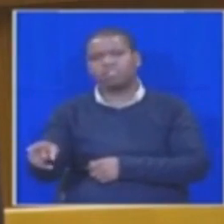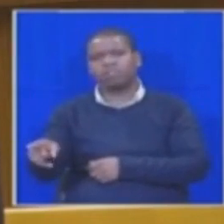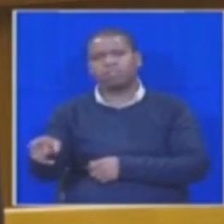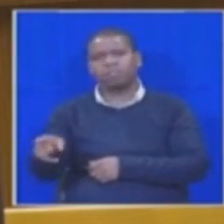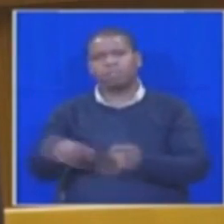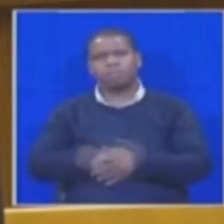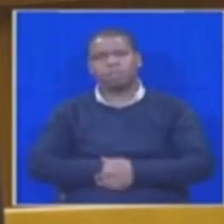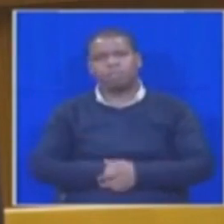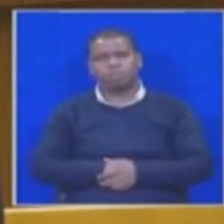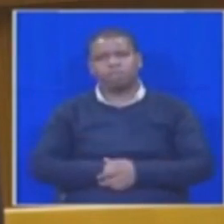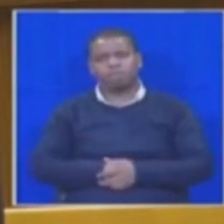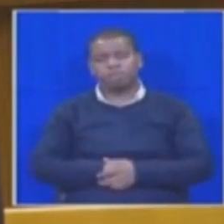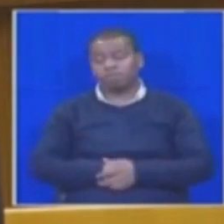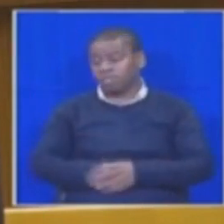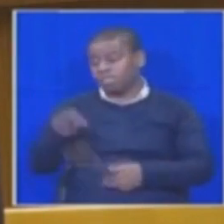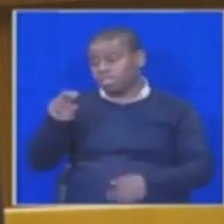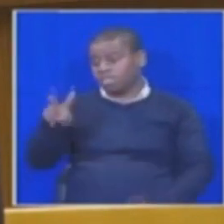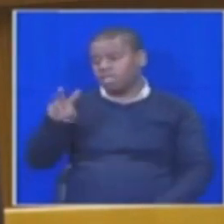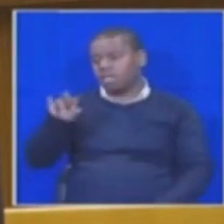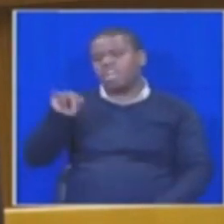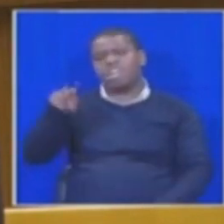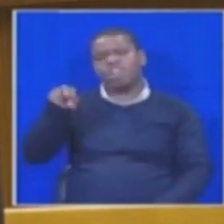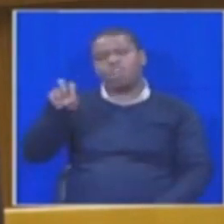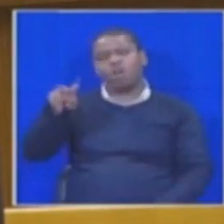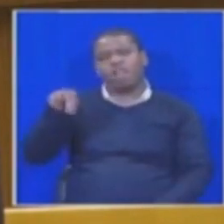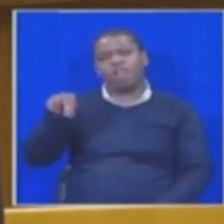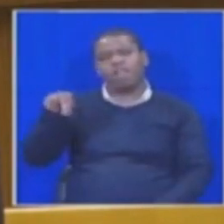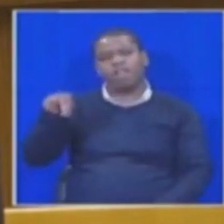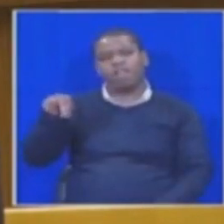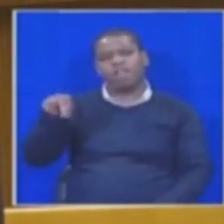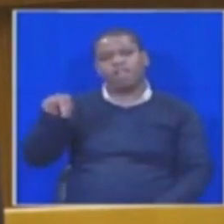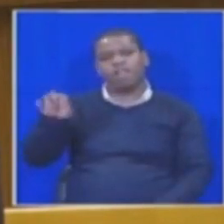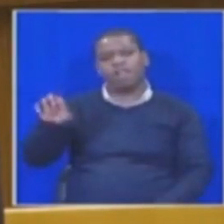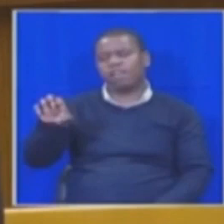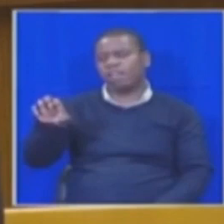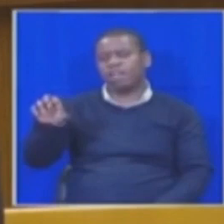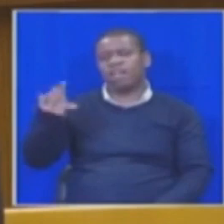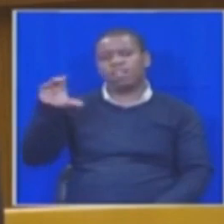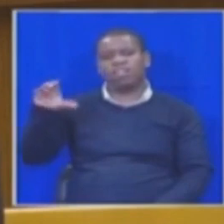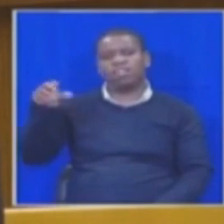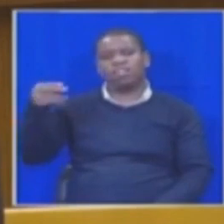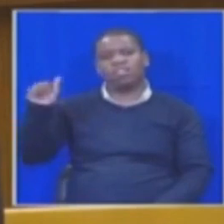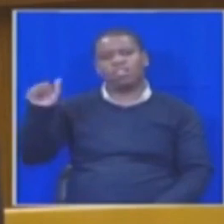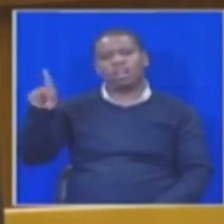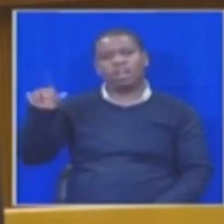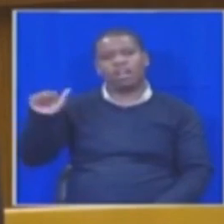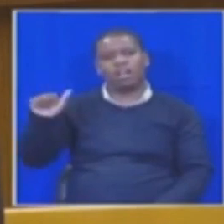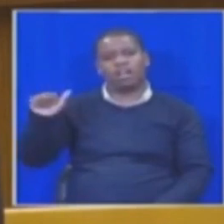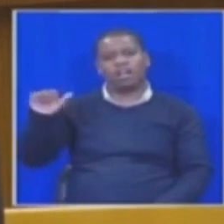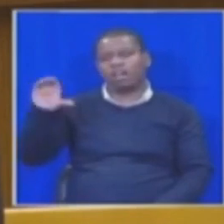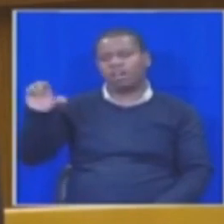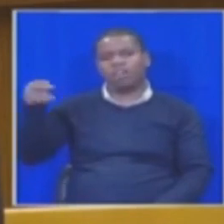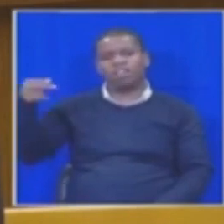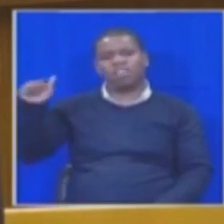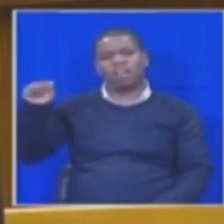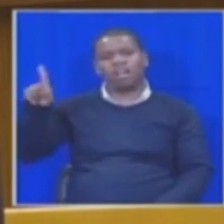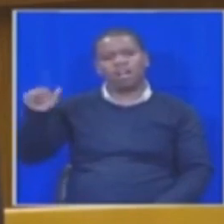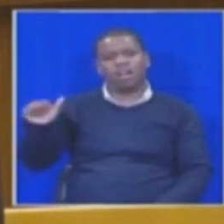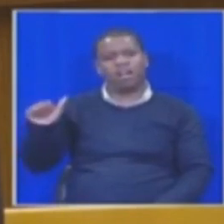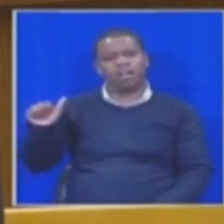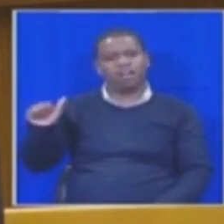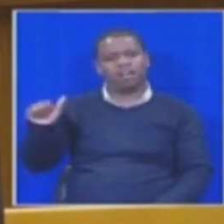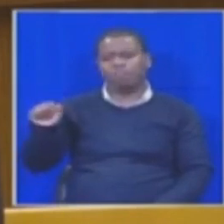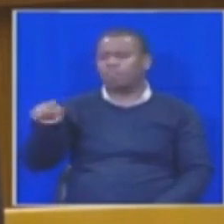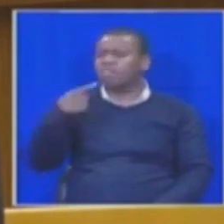you are always singing this song? Who is the man calling me a stranger in my